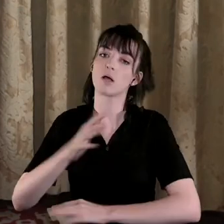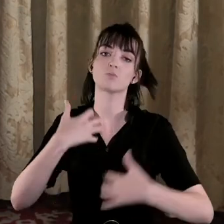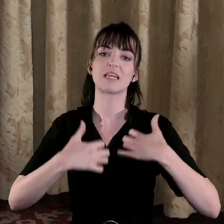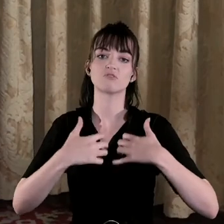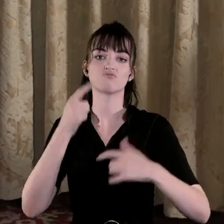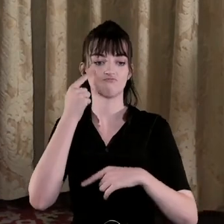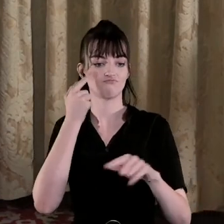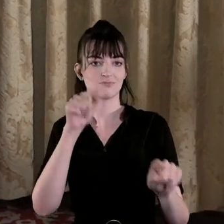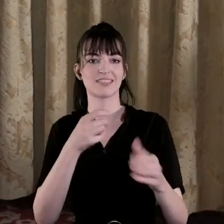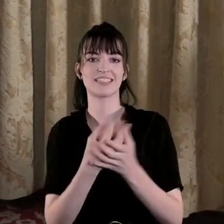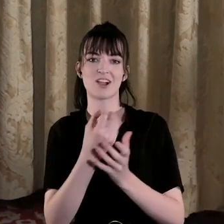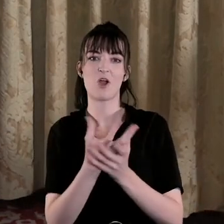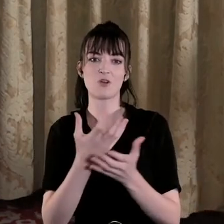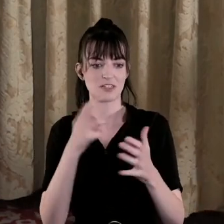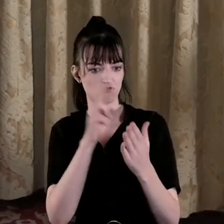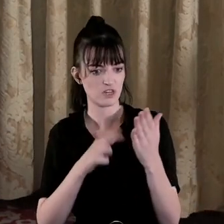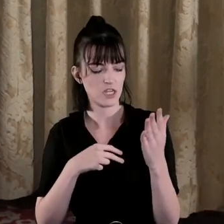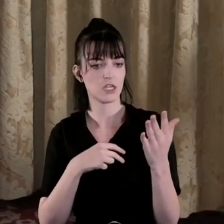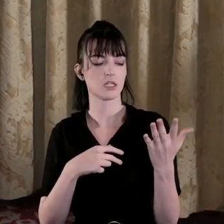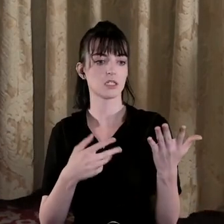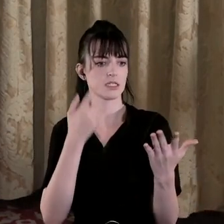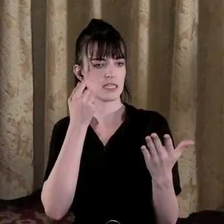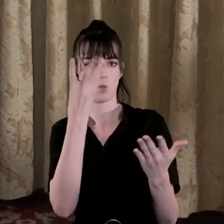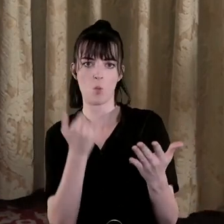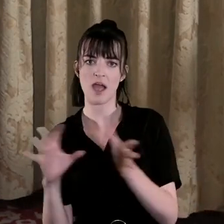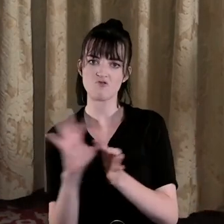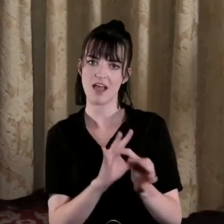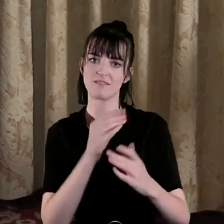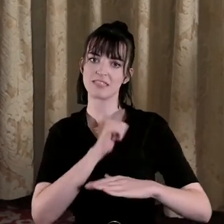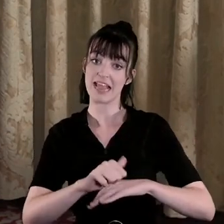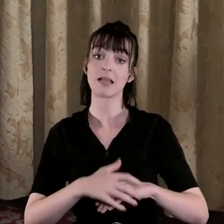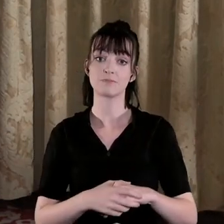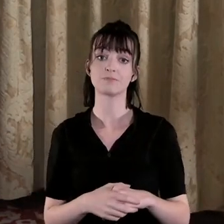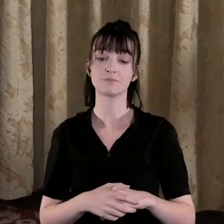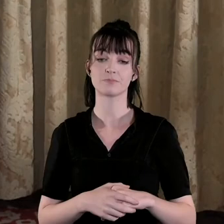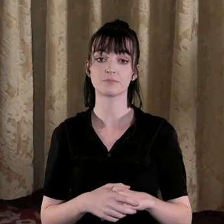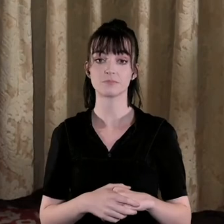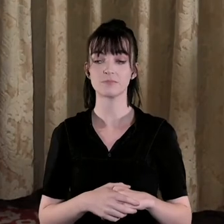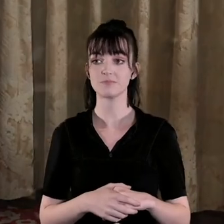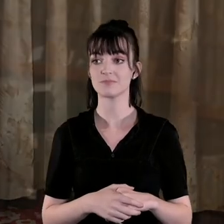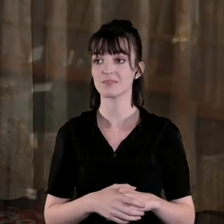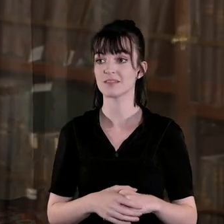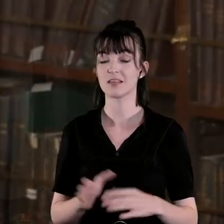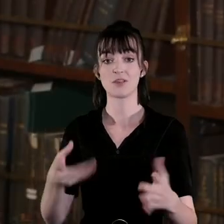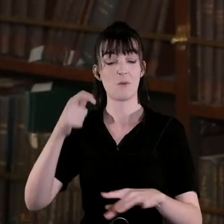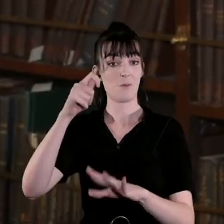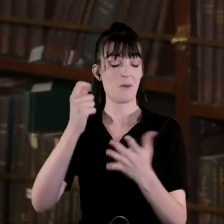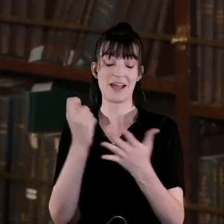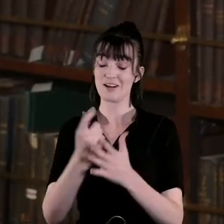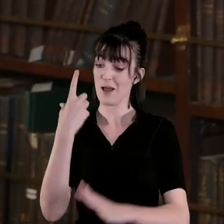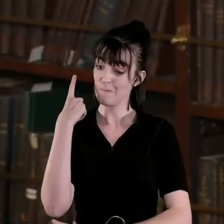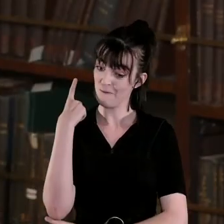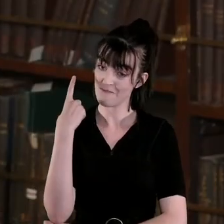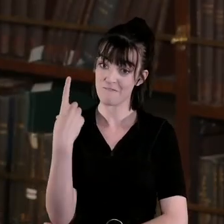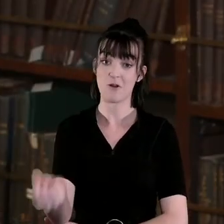in looking at these people's stories and seeing in some way why they're relevant or significant or interesting the time has absolutely flown and whether you're